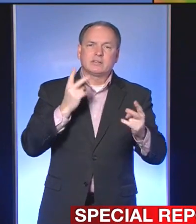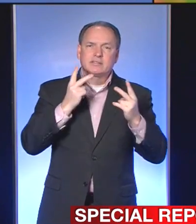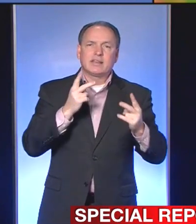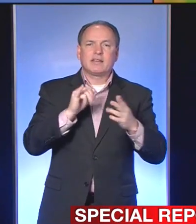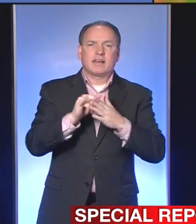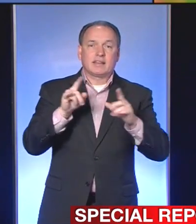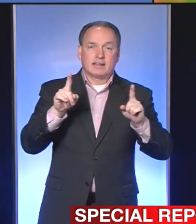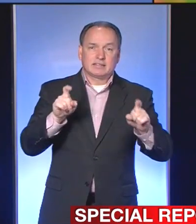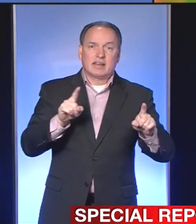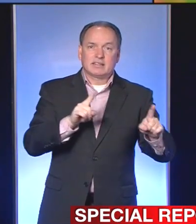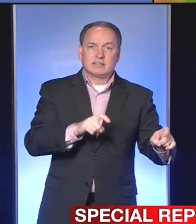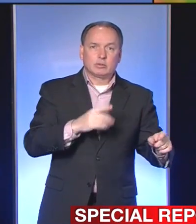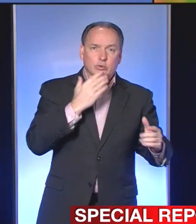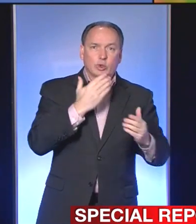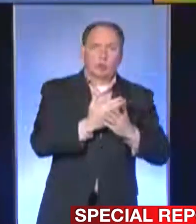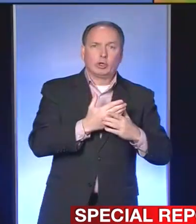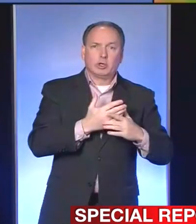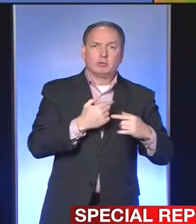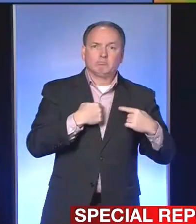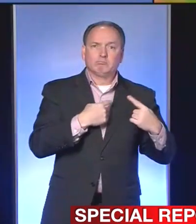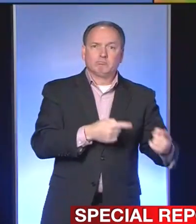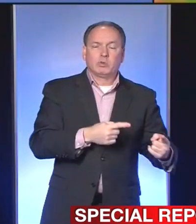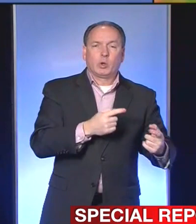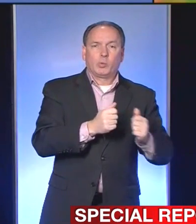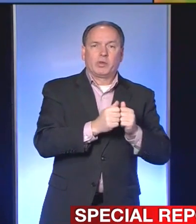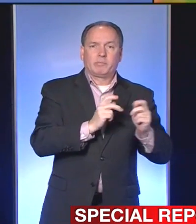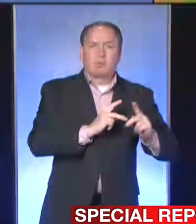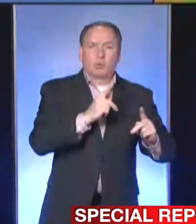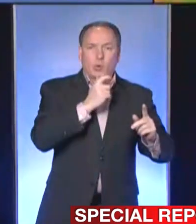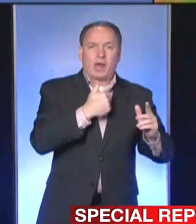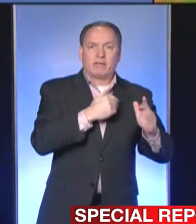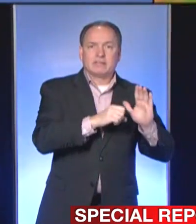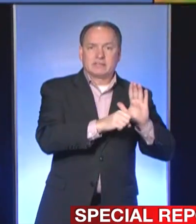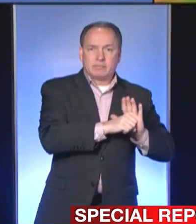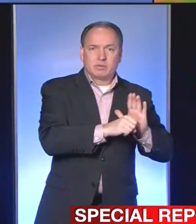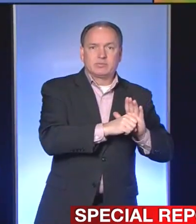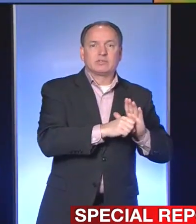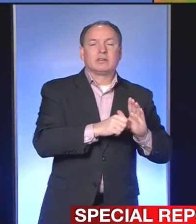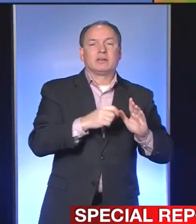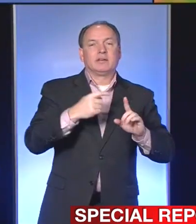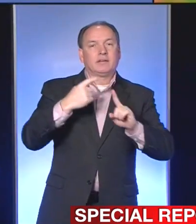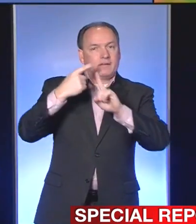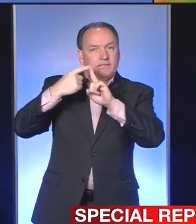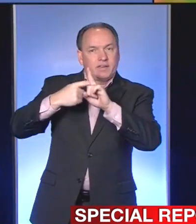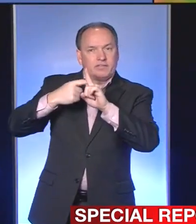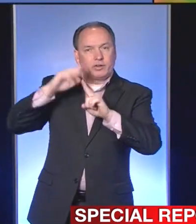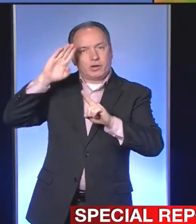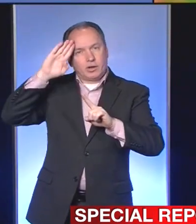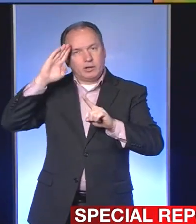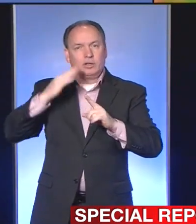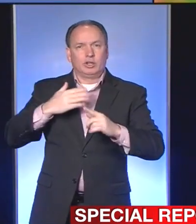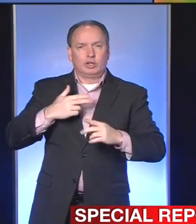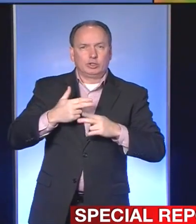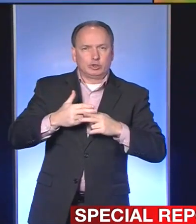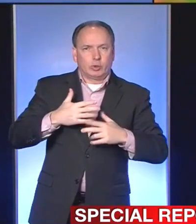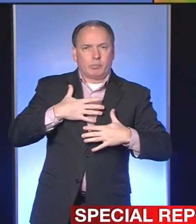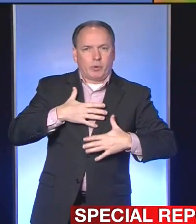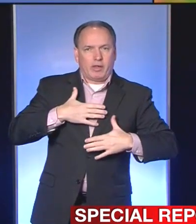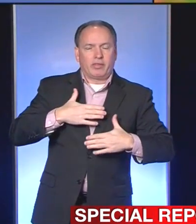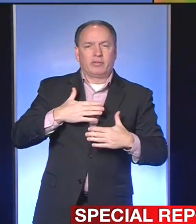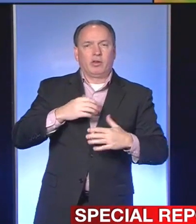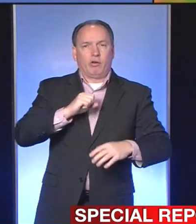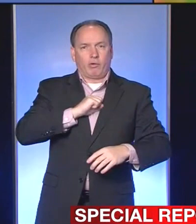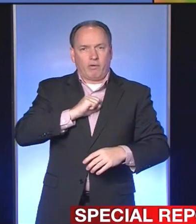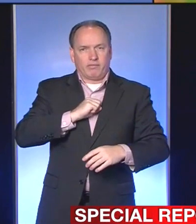reliable for patients with symptoms. We continue to see those symptoms be fever, shortness of breath, cough, as